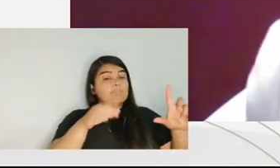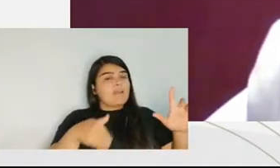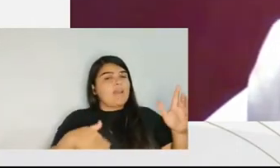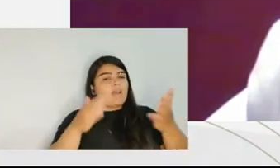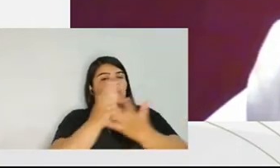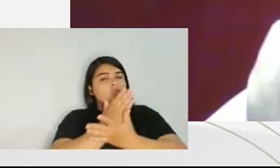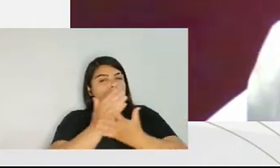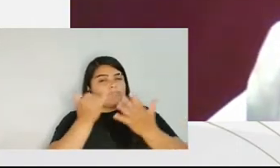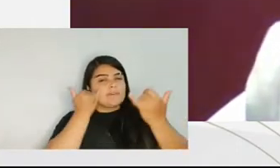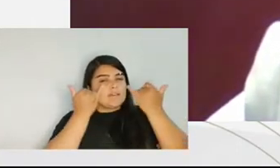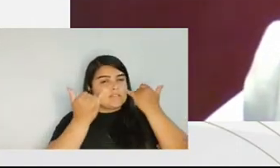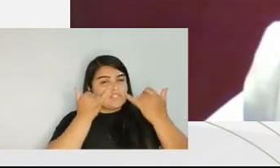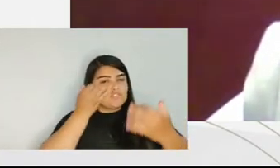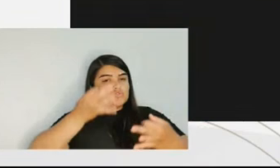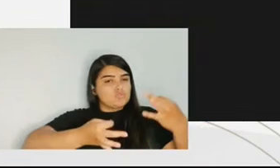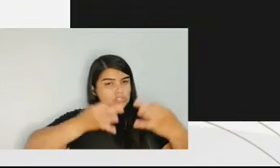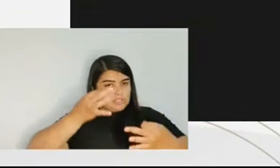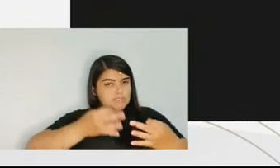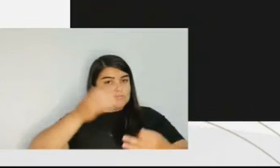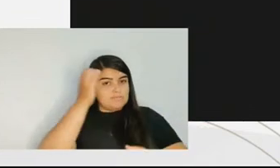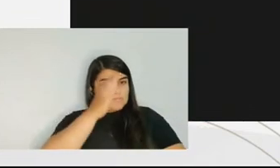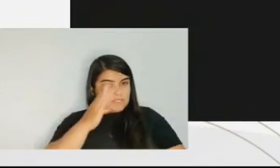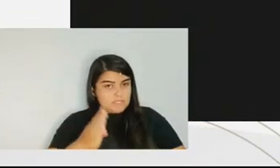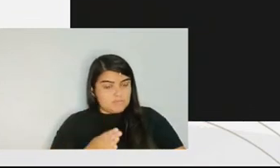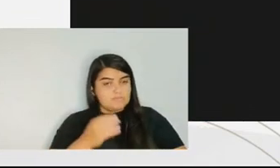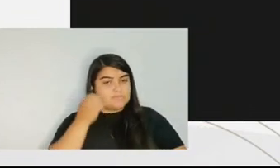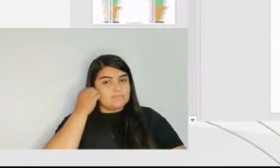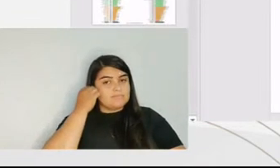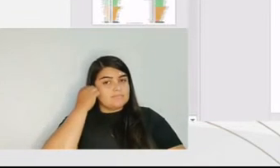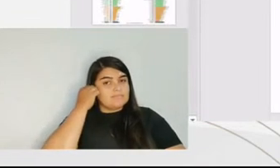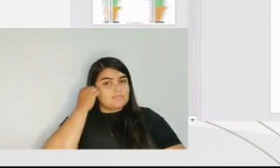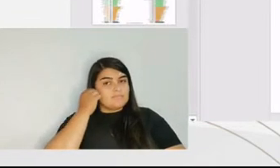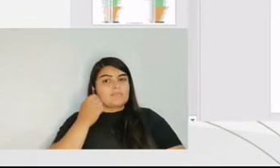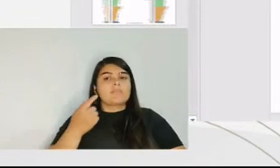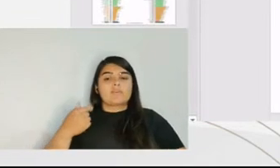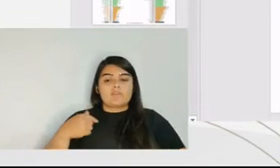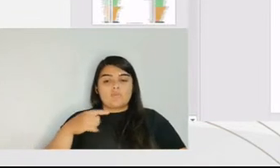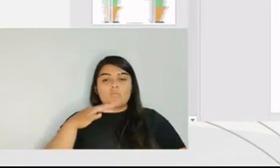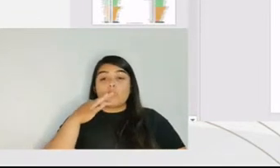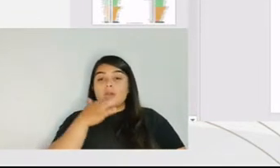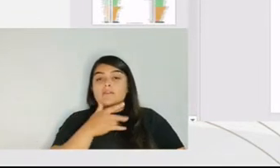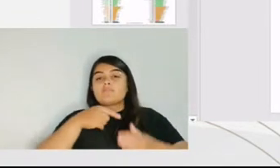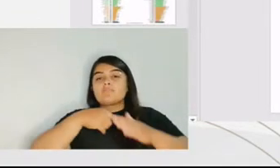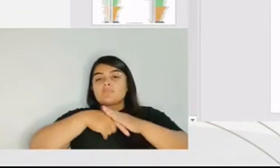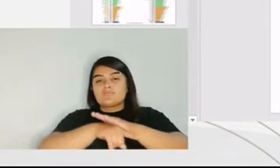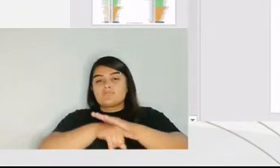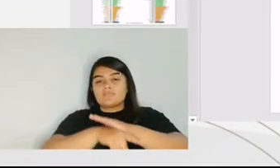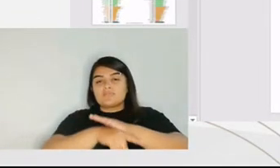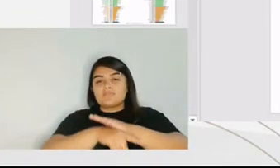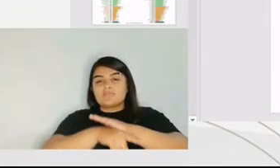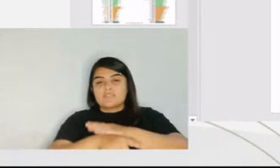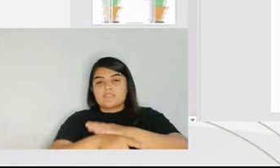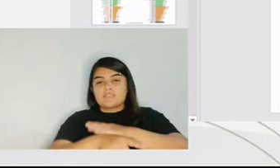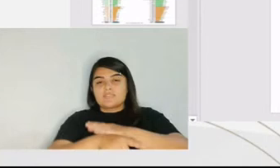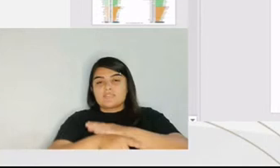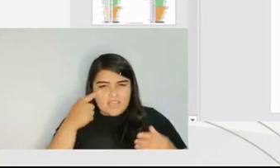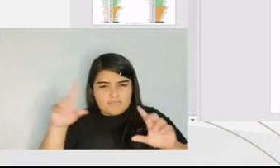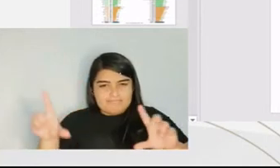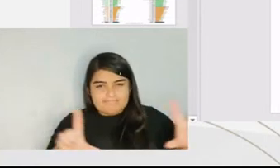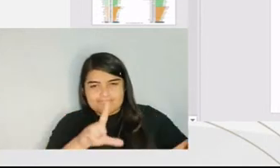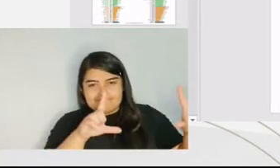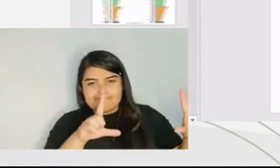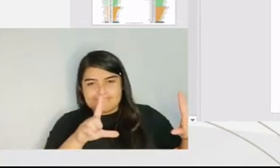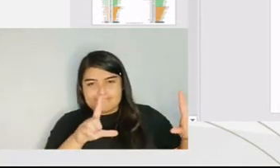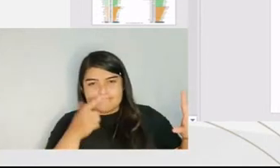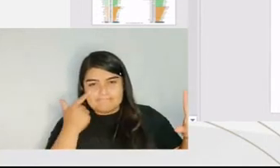to share my screen to bring some data from Brazilian justice that might deepen this discussion